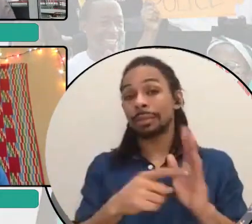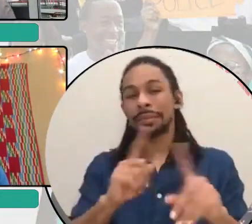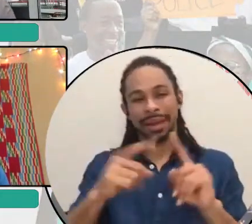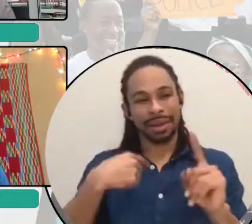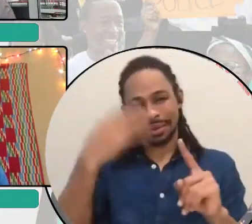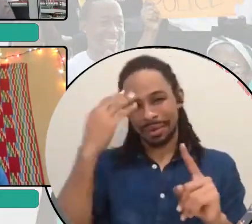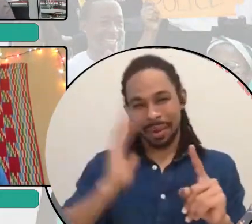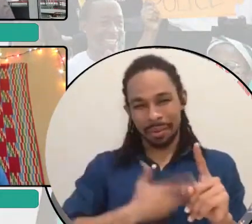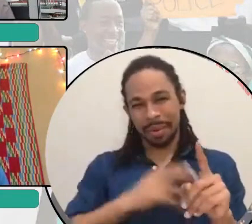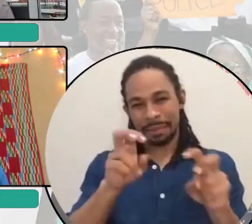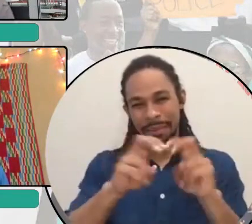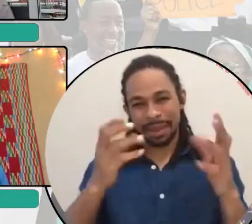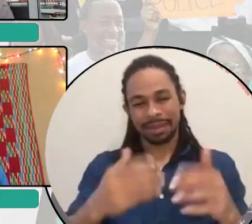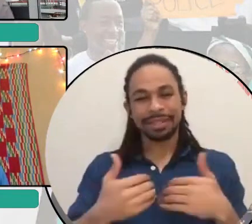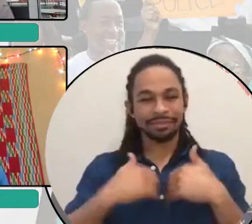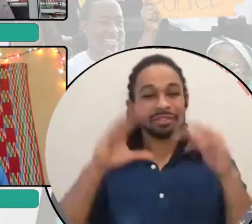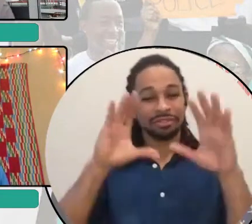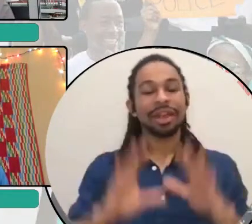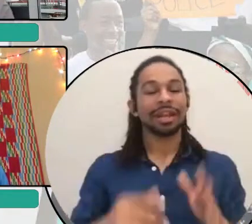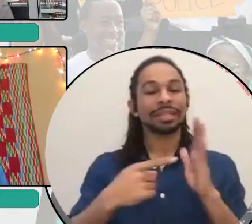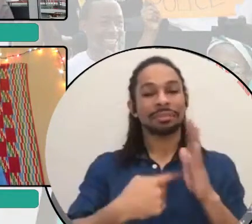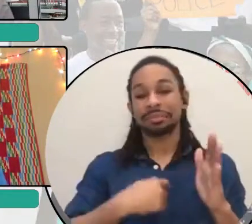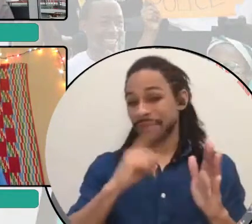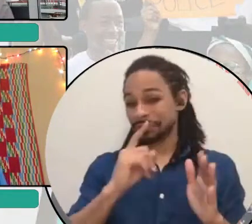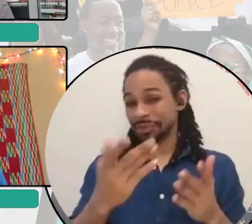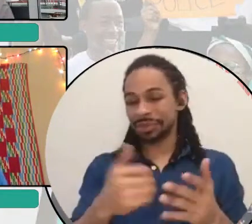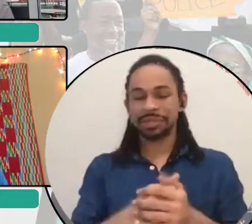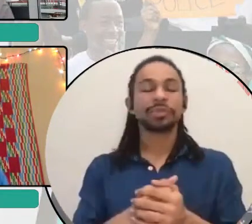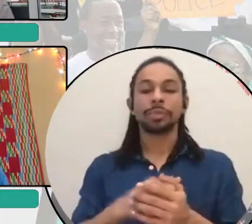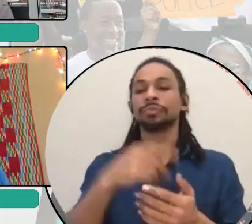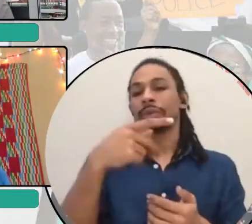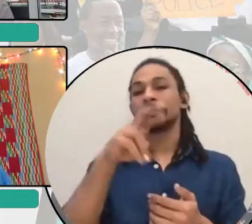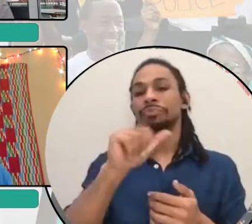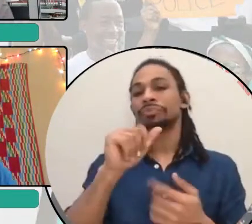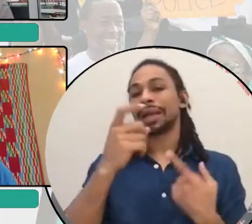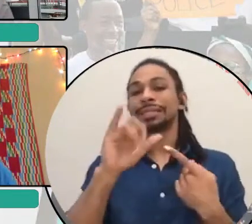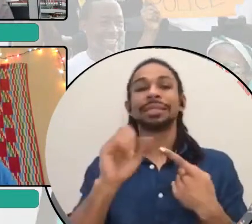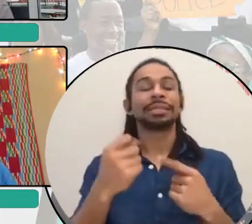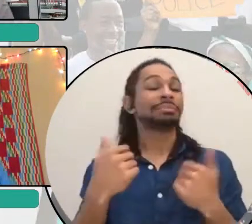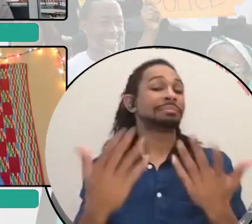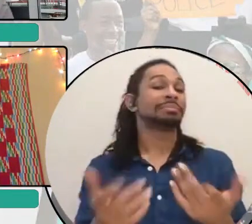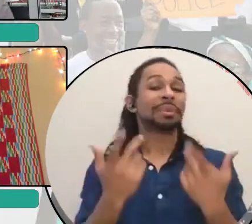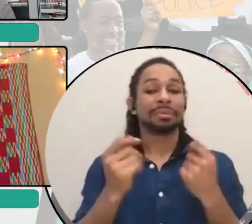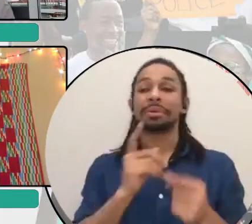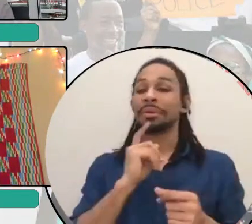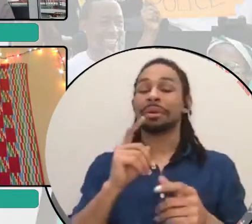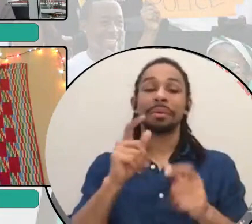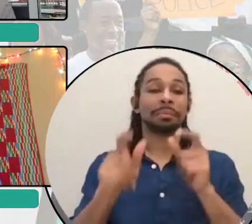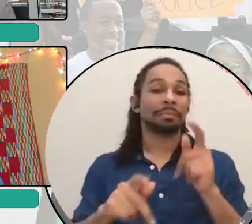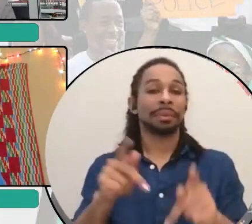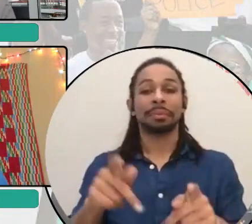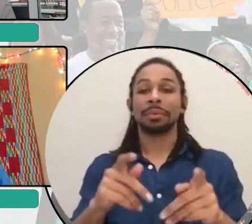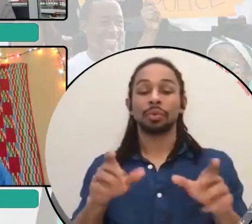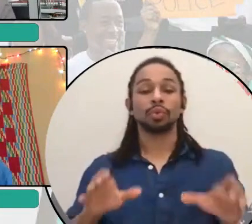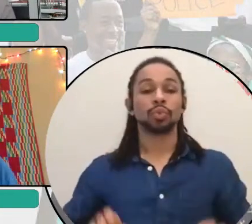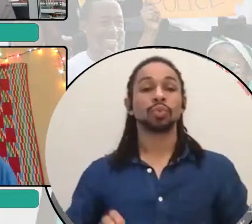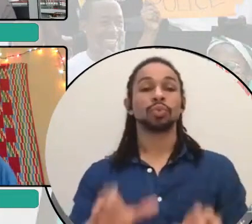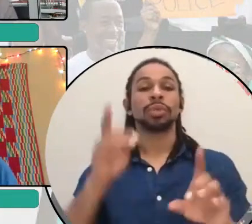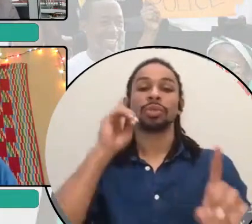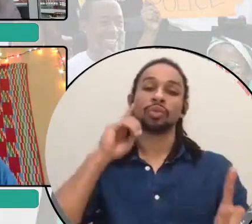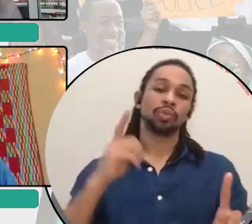probably have great examples. so praxis, uh, what are people doing that is towards abolition?